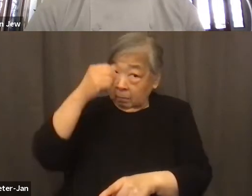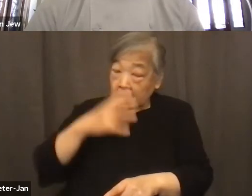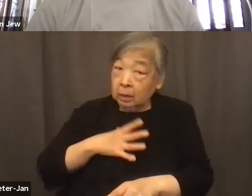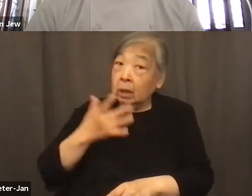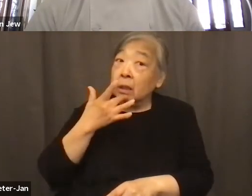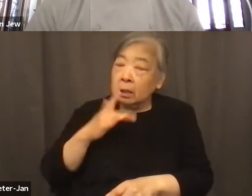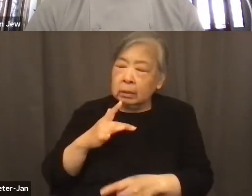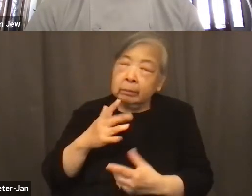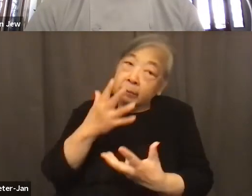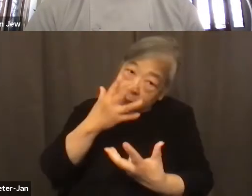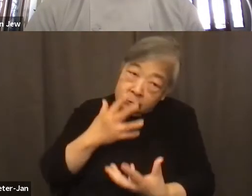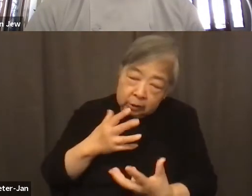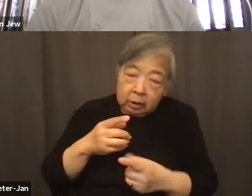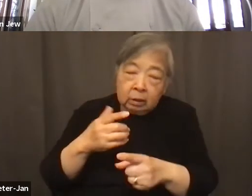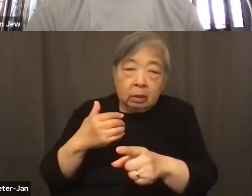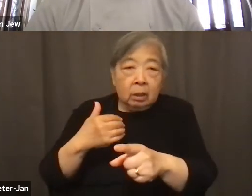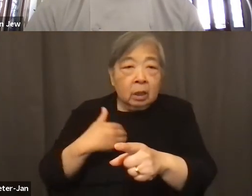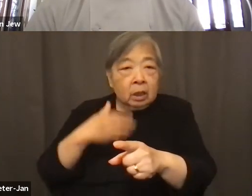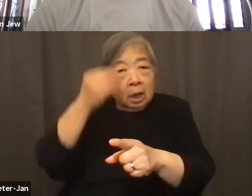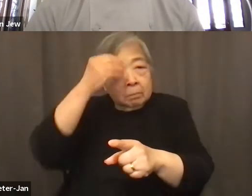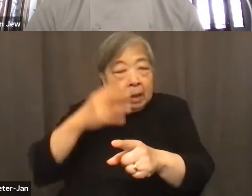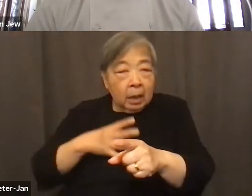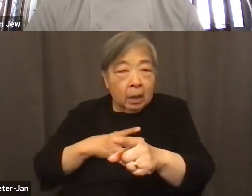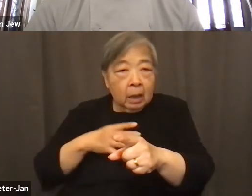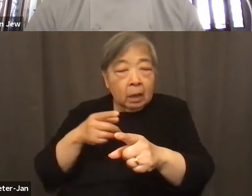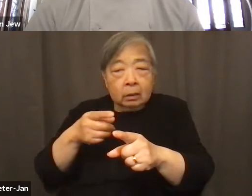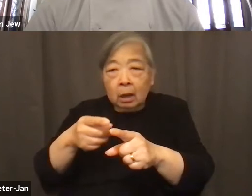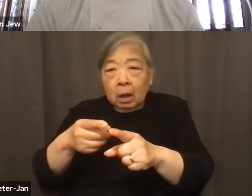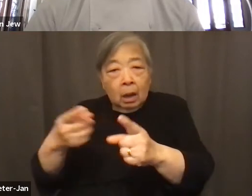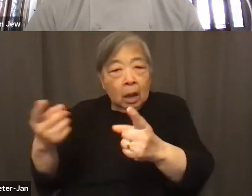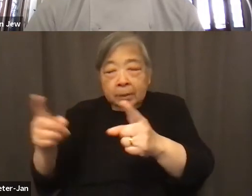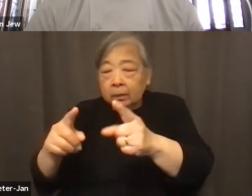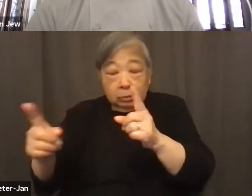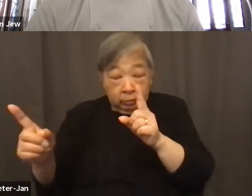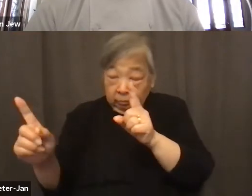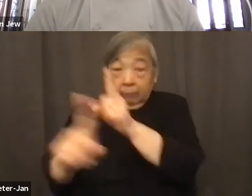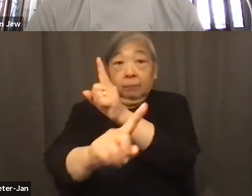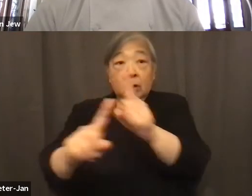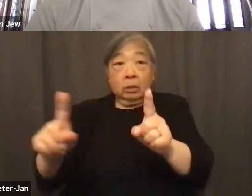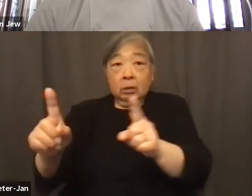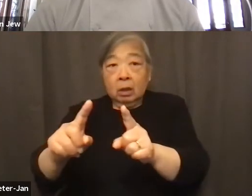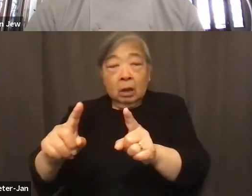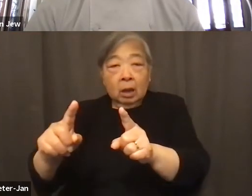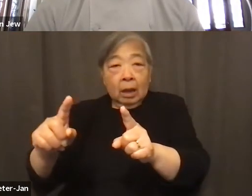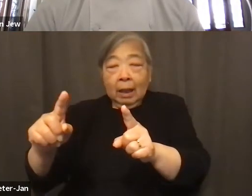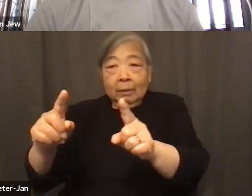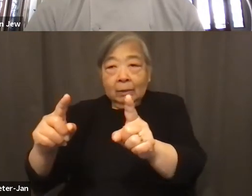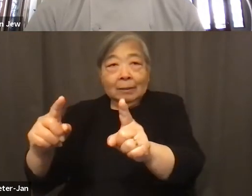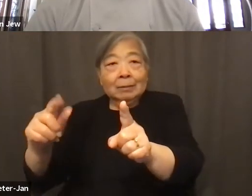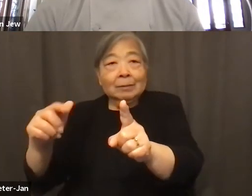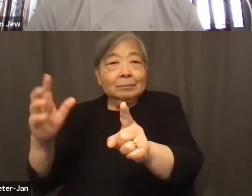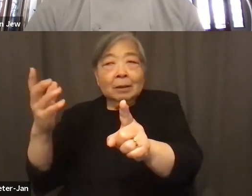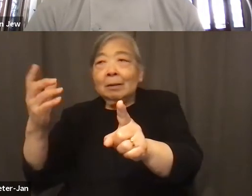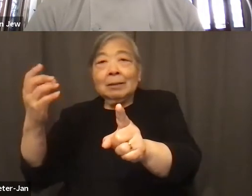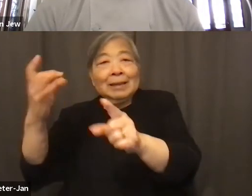unfortunately got, you know, out of the blue or stranger just in front of my face, plunged an eight inch knife into his back. And